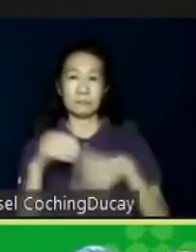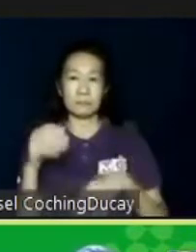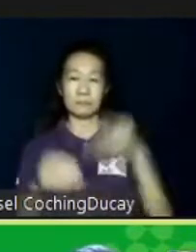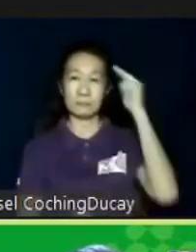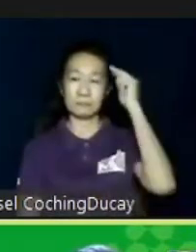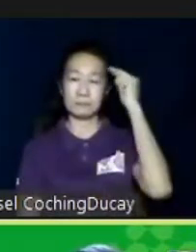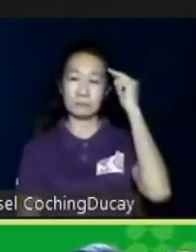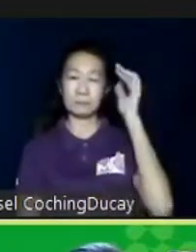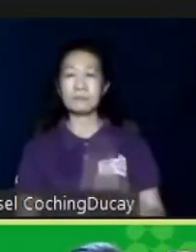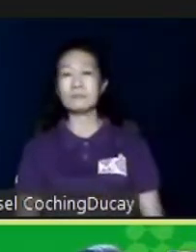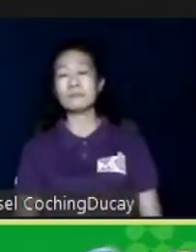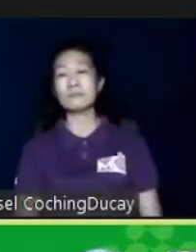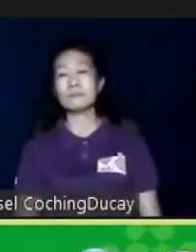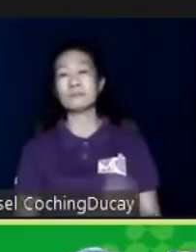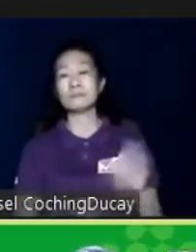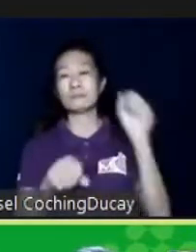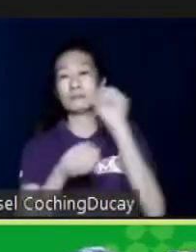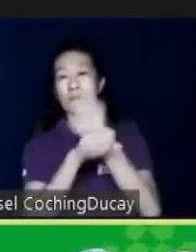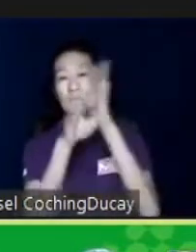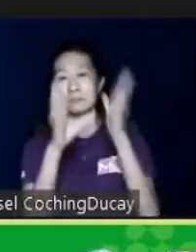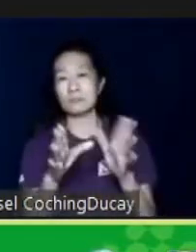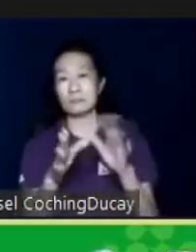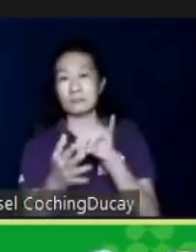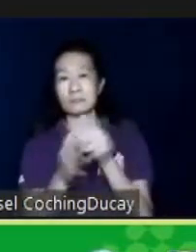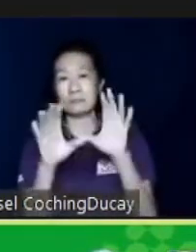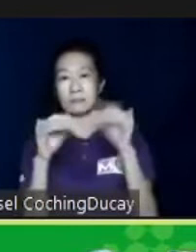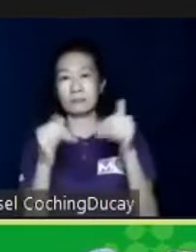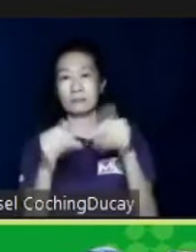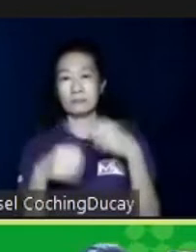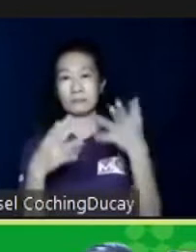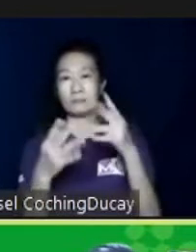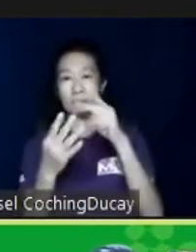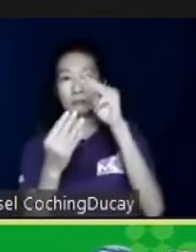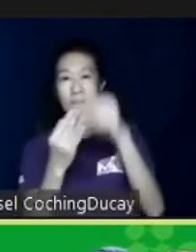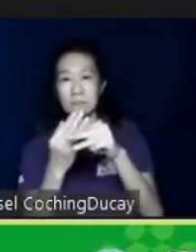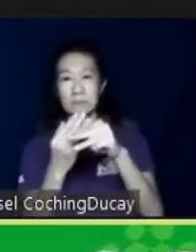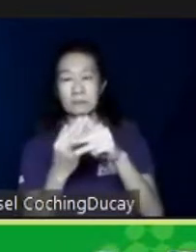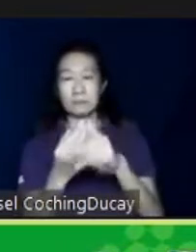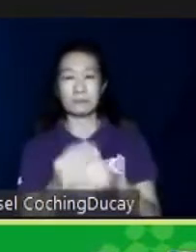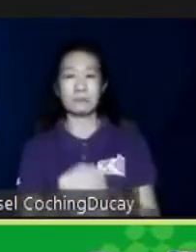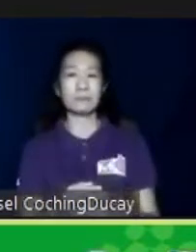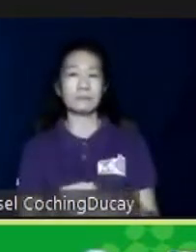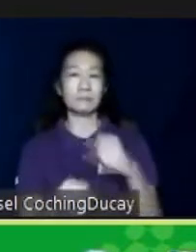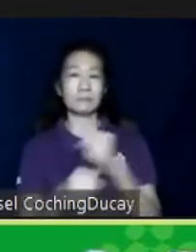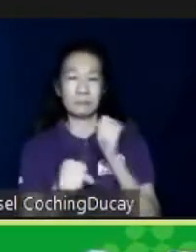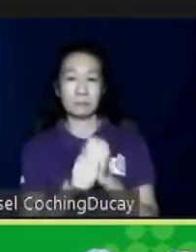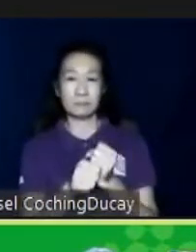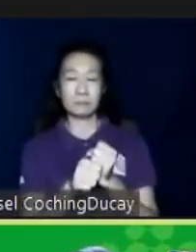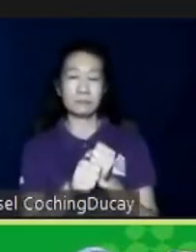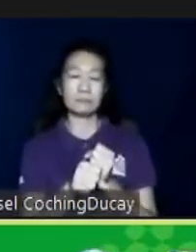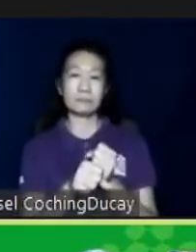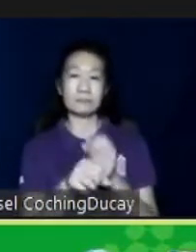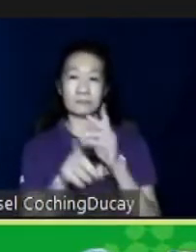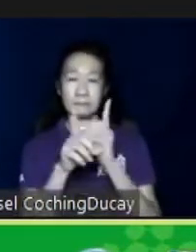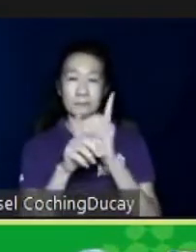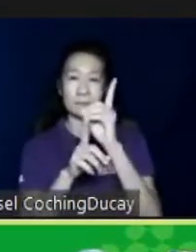workers. So, these companies have invested in programs that harness those skills. So, it's very interesting, for